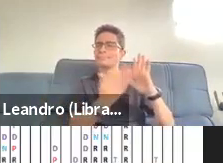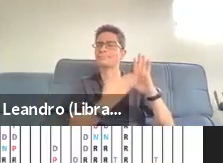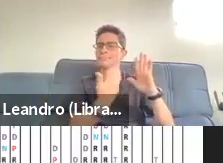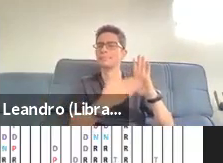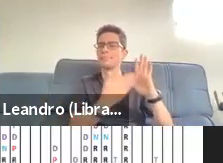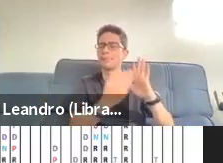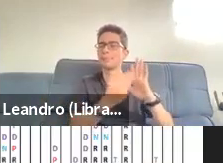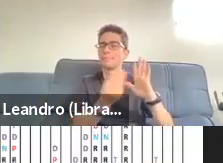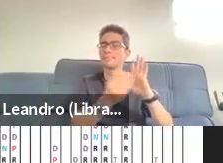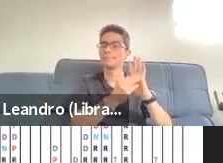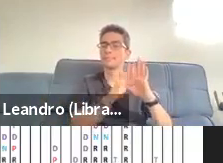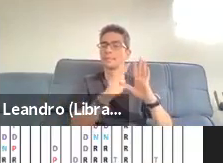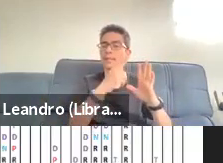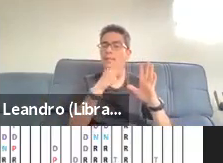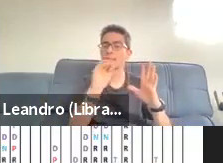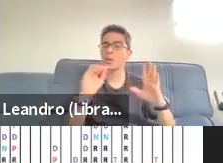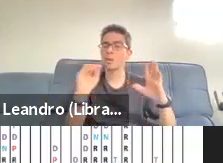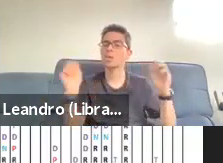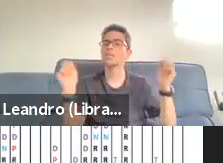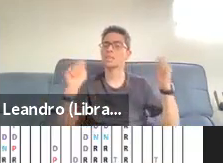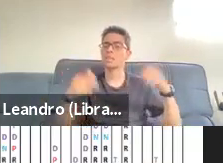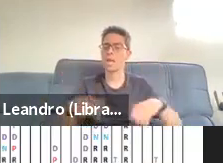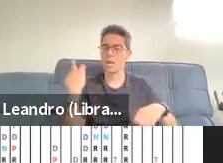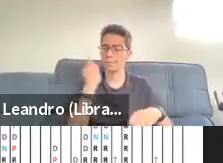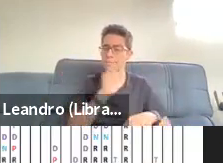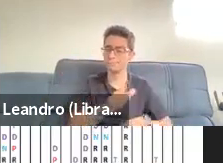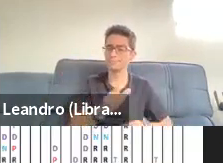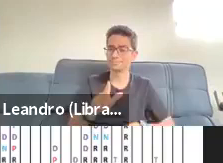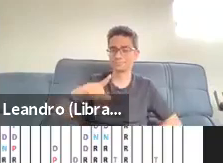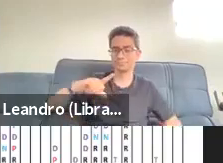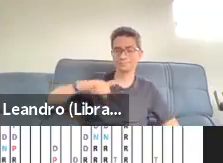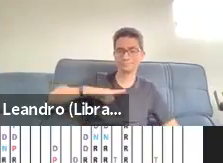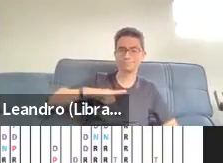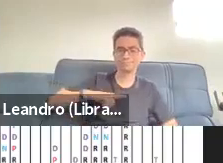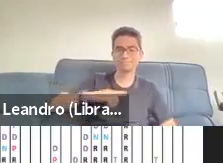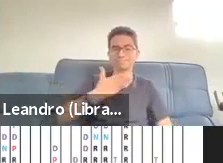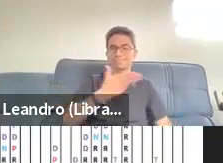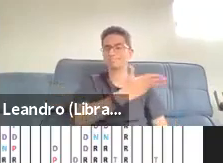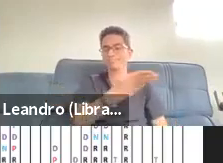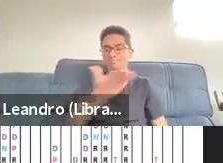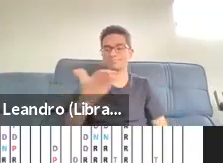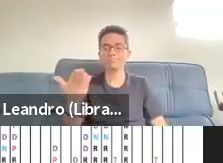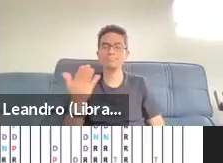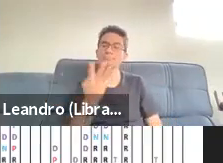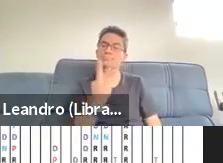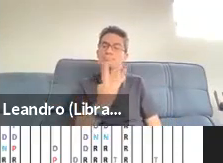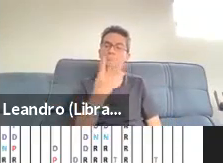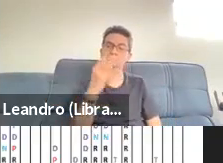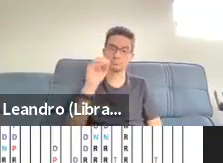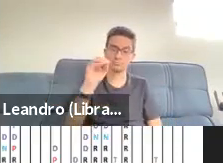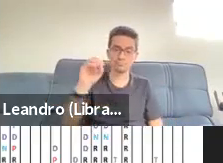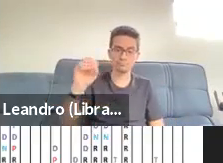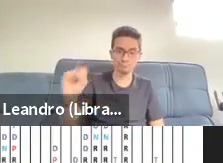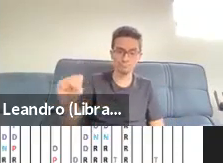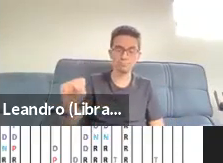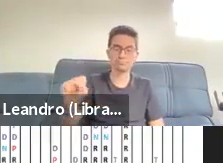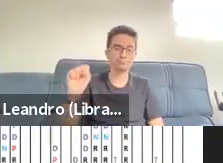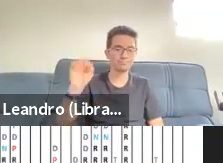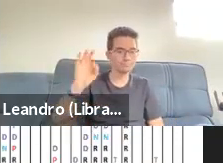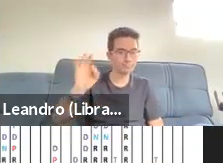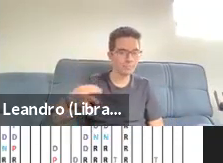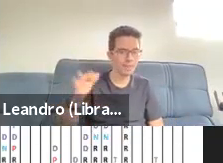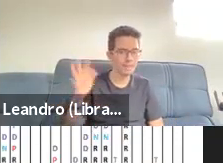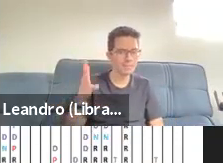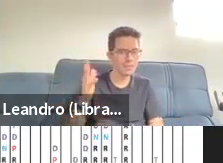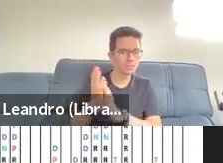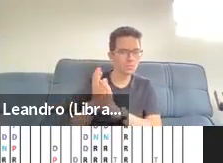was about 40 seconds or about 50 words. So it's a rough estimate of the of how